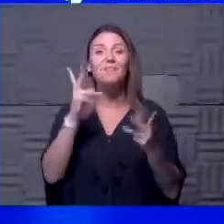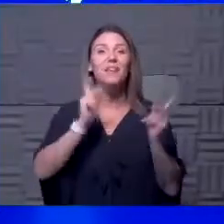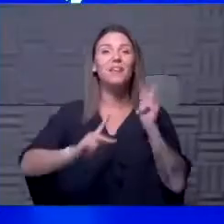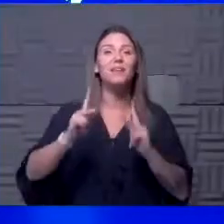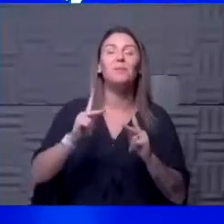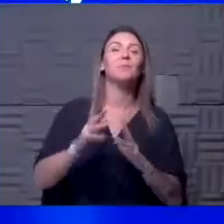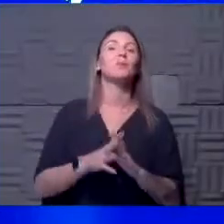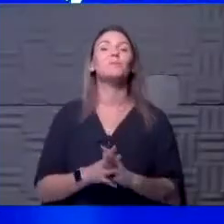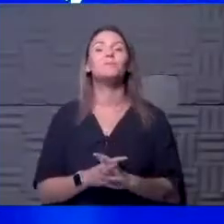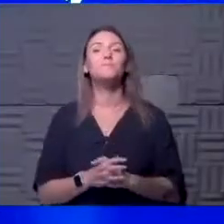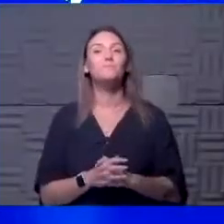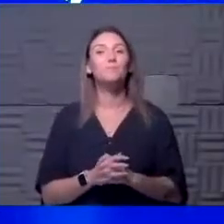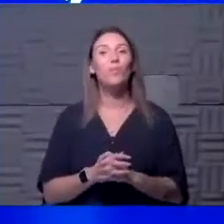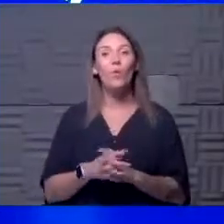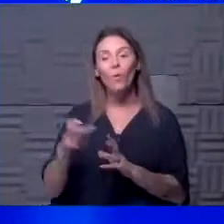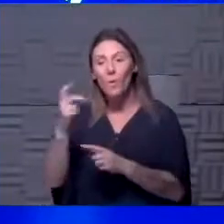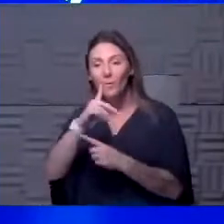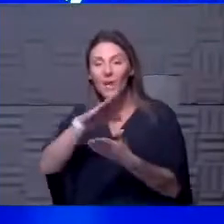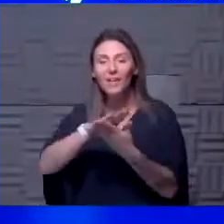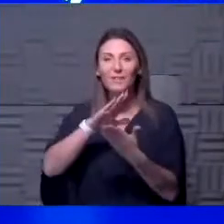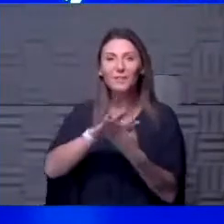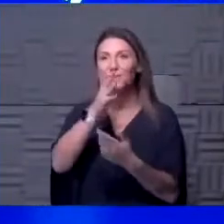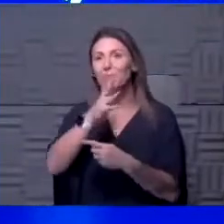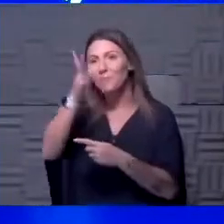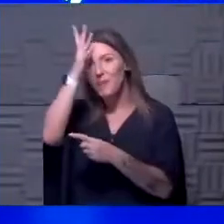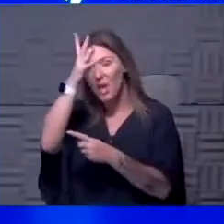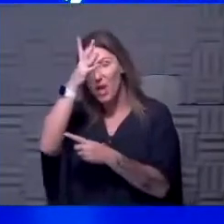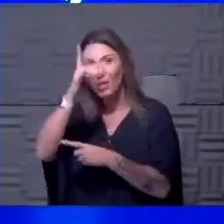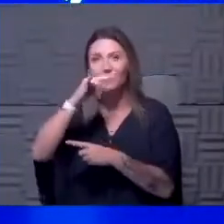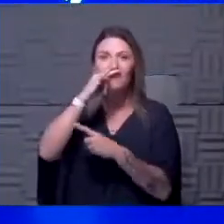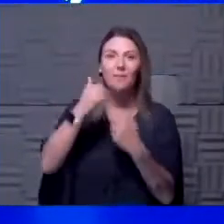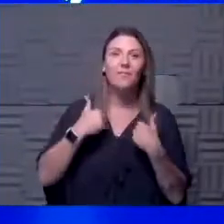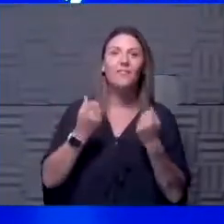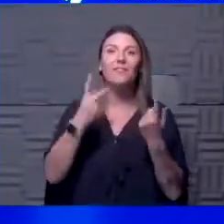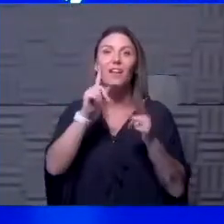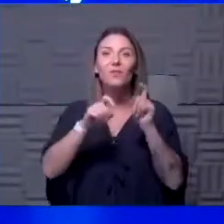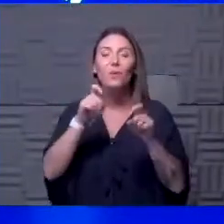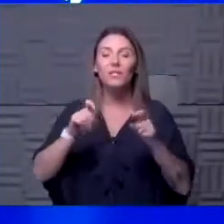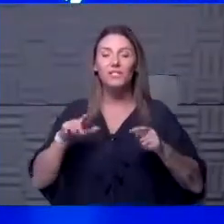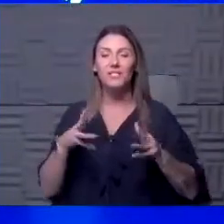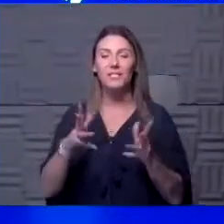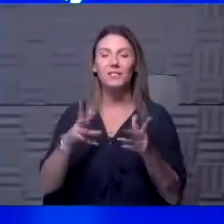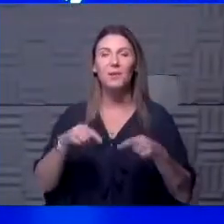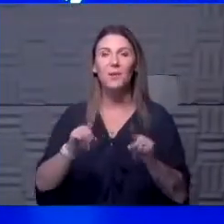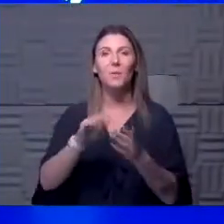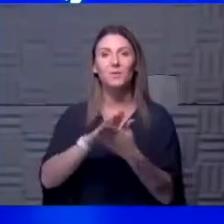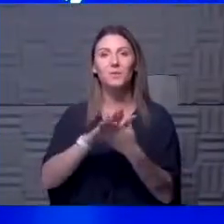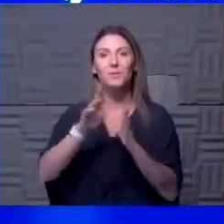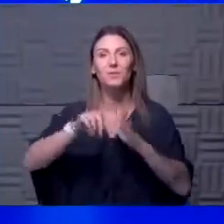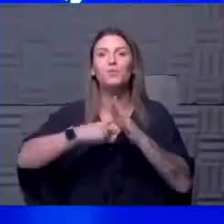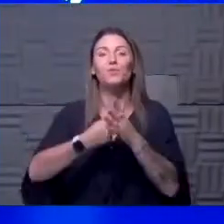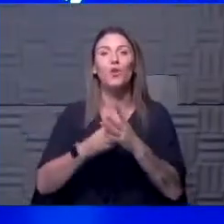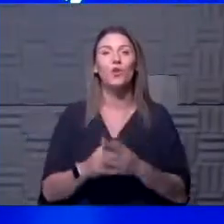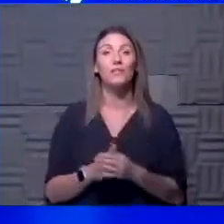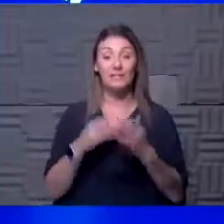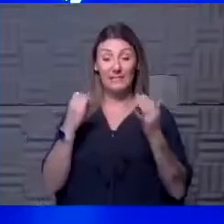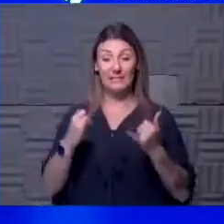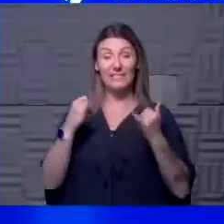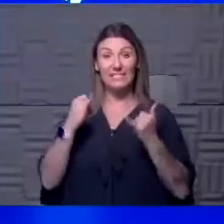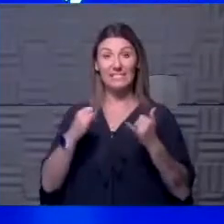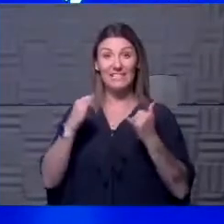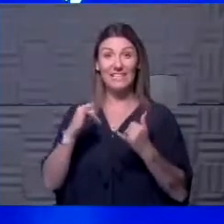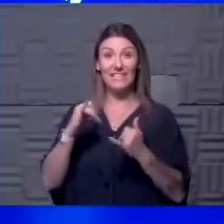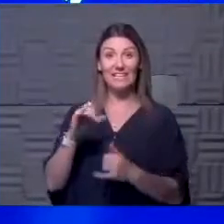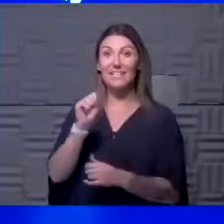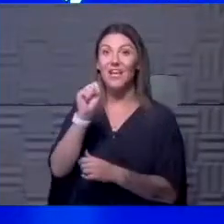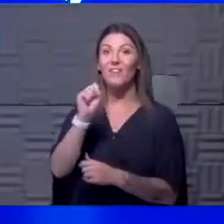folks are going back to school. Parents, kids have a lot of questions, a lot of anxiety as school starts up. So in today's episode